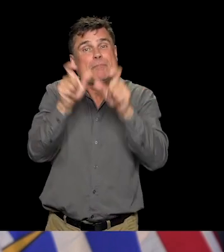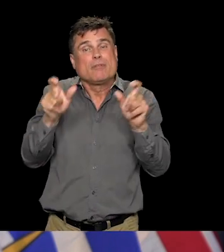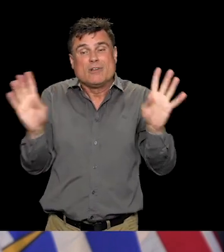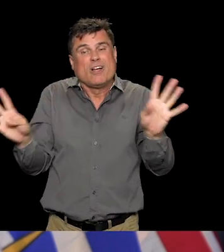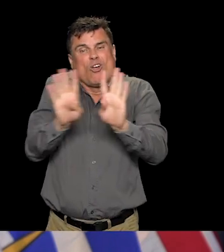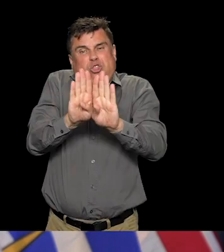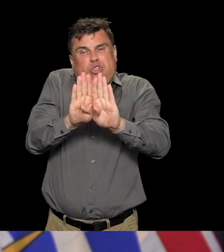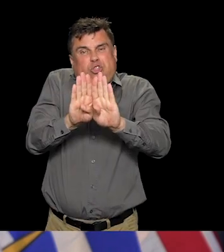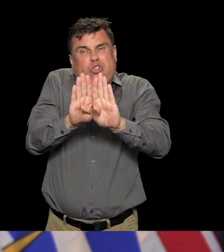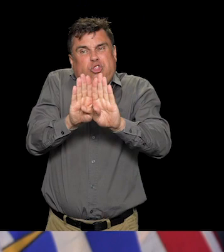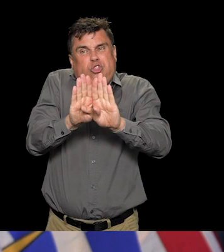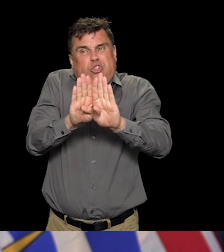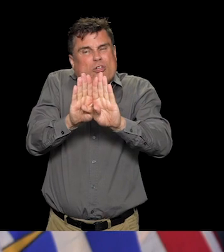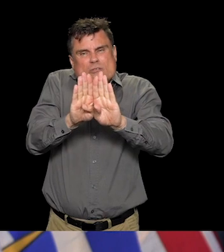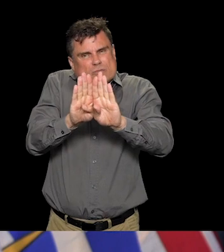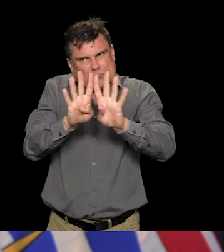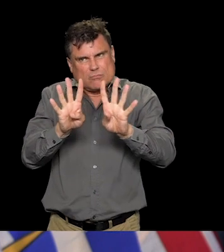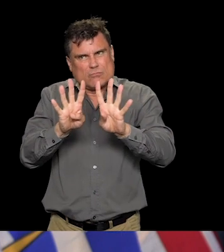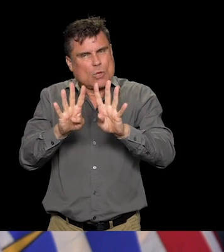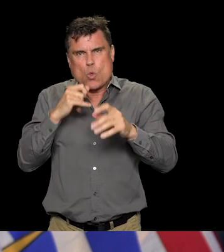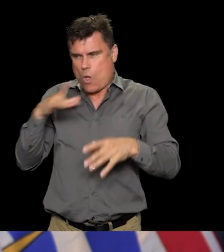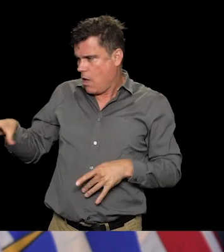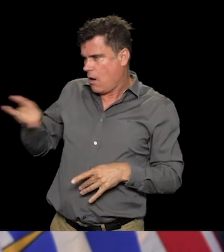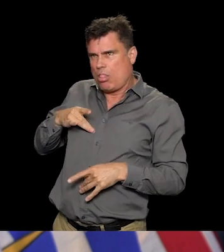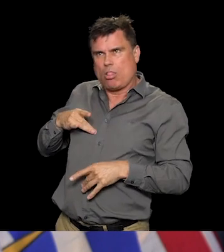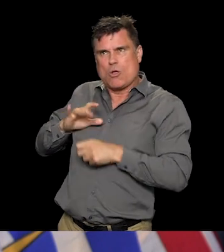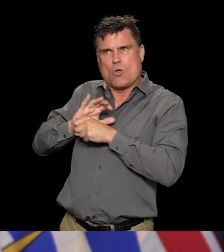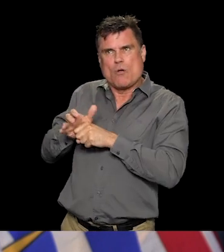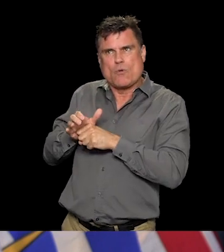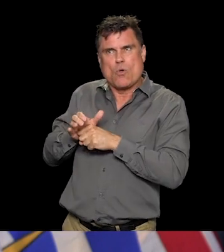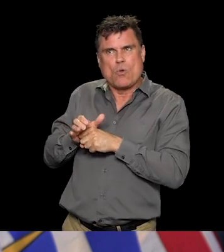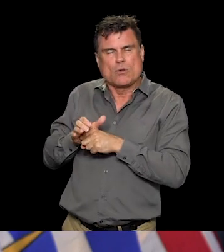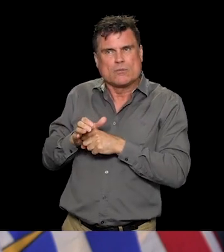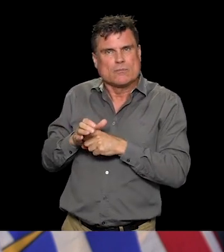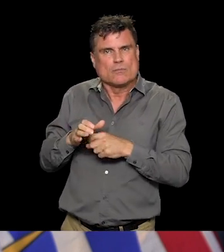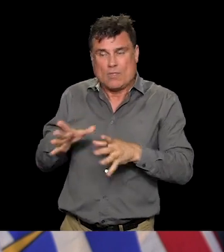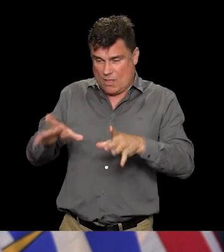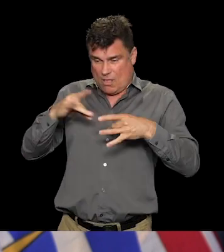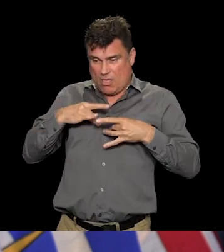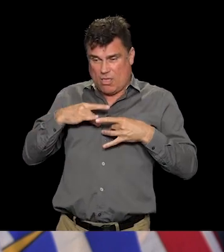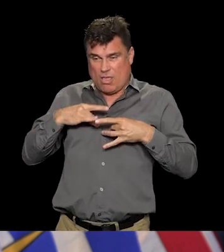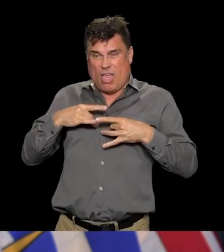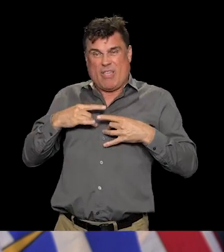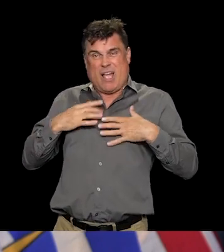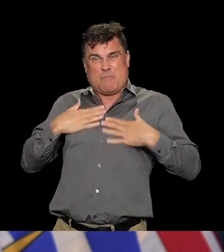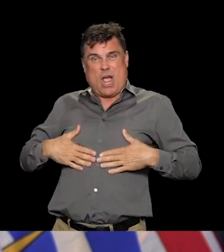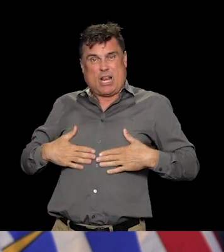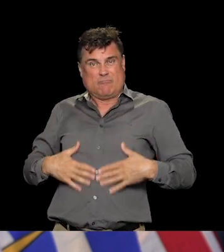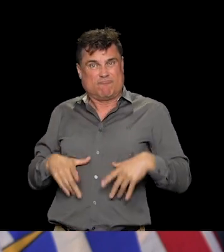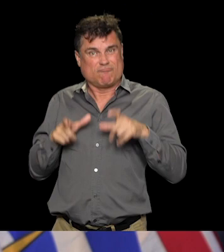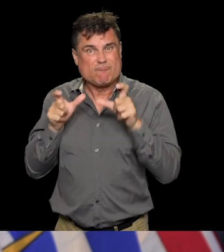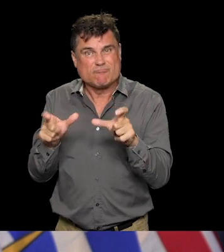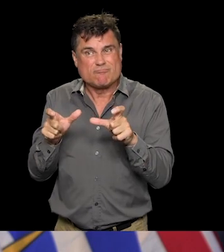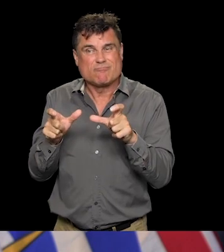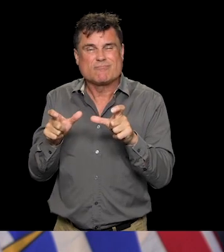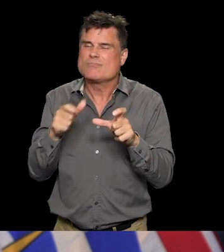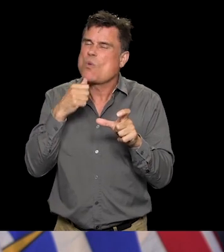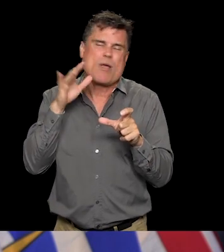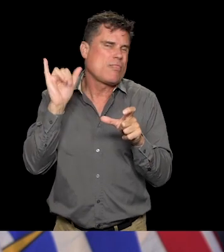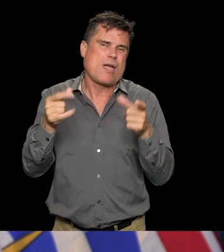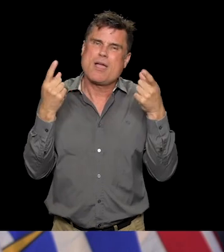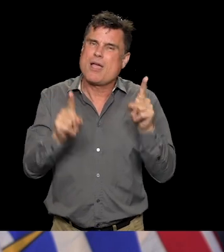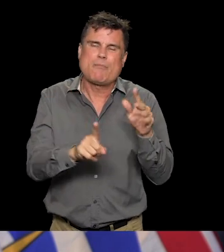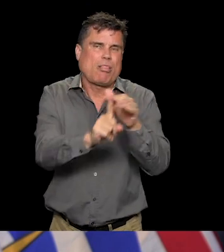been to support, to educate, to make sure people have the means to do what they need to do and to know what they need to do